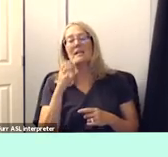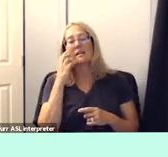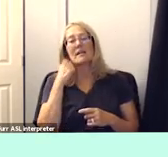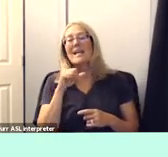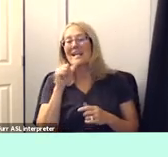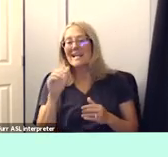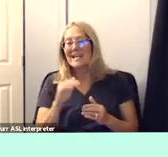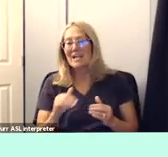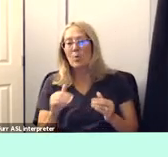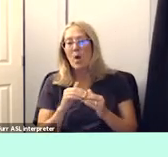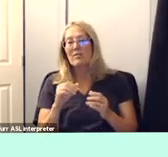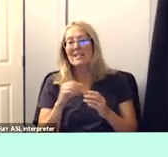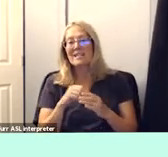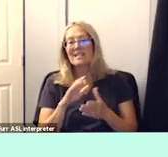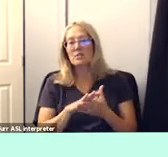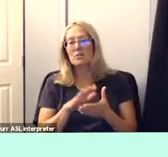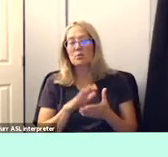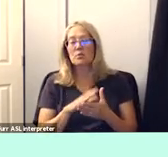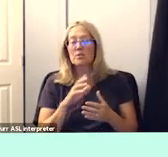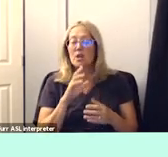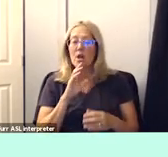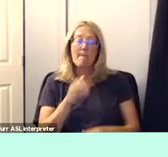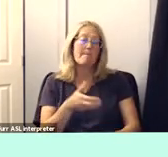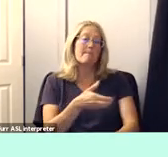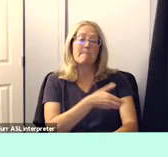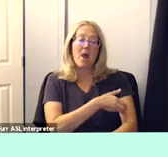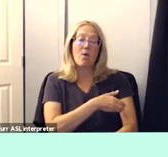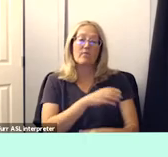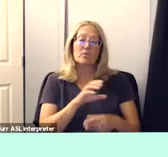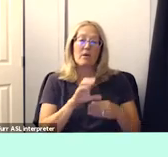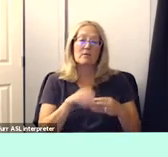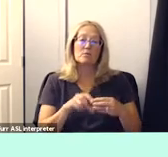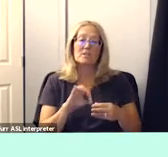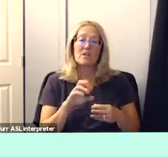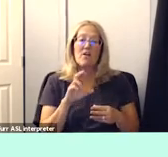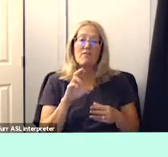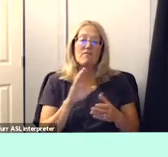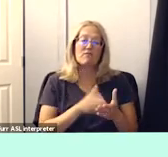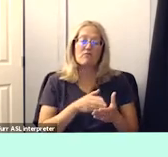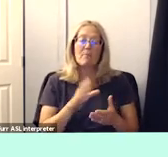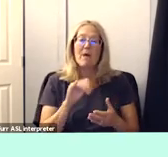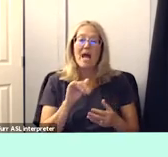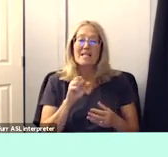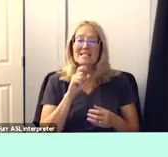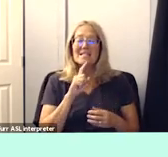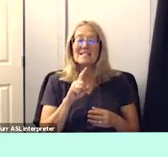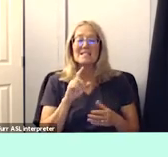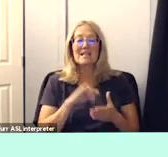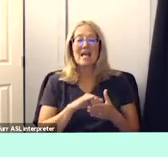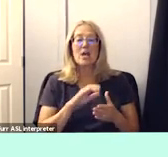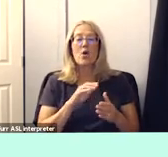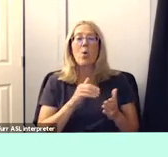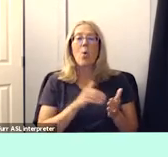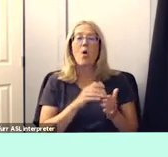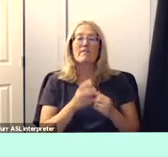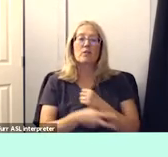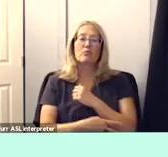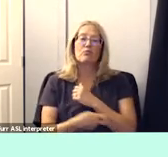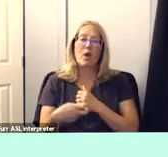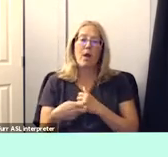and one of the most powerful consequences of implicit racial bias is that it often robs us